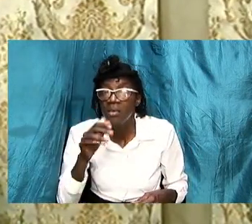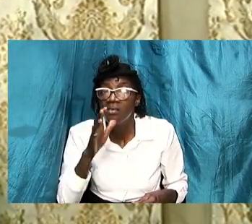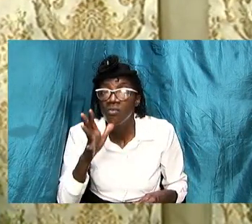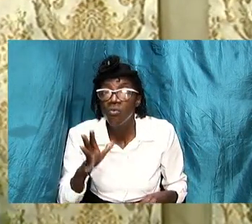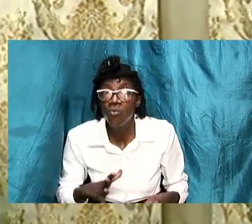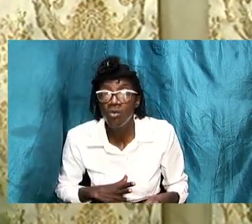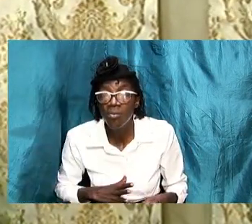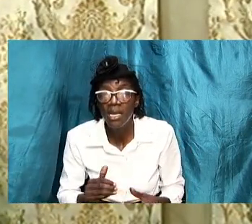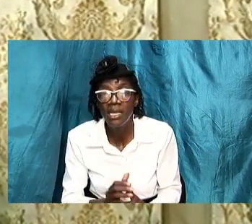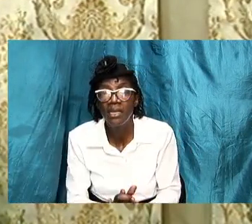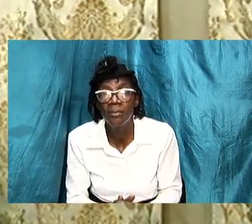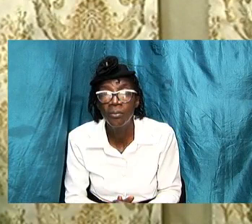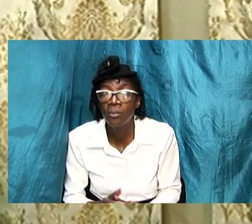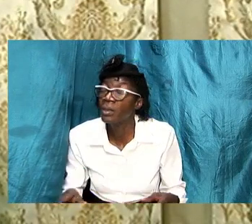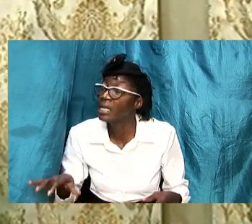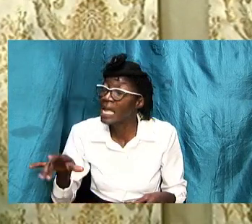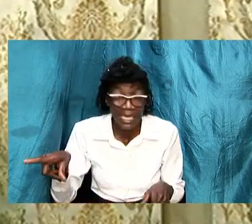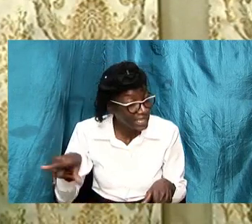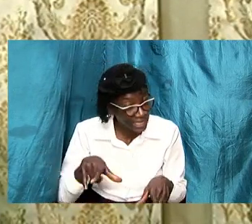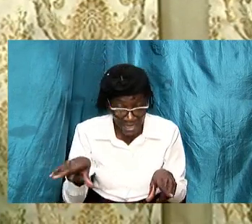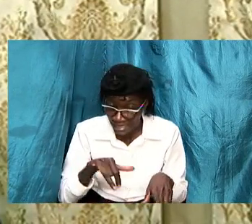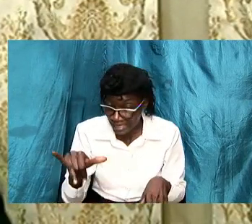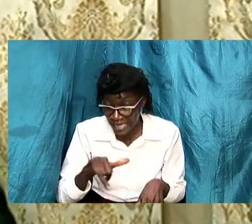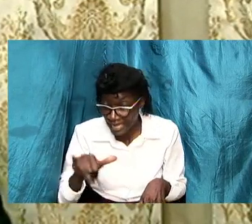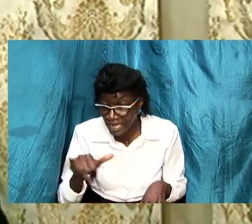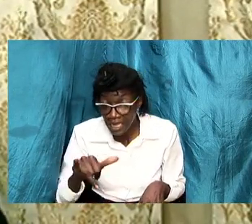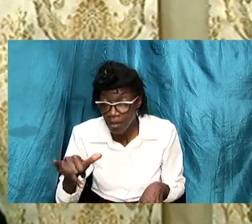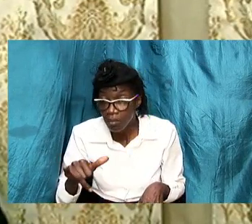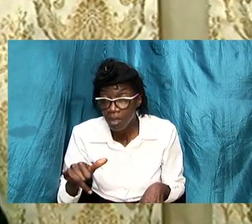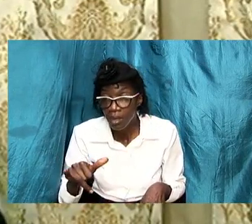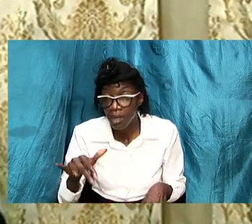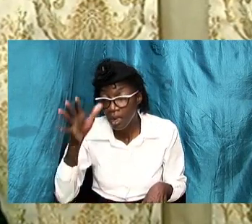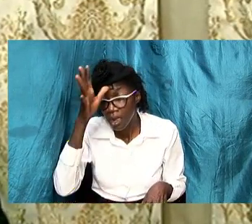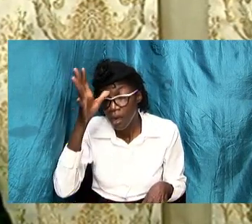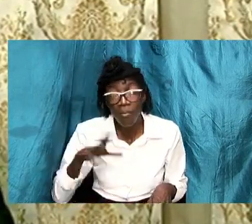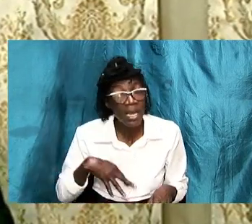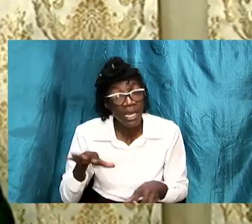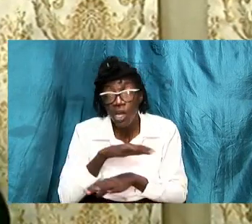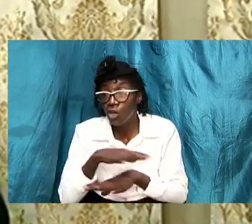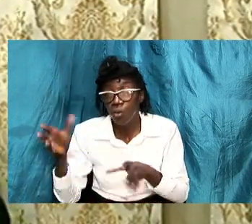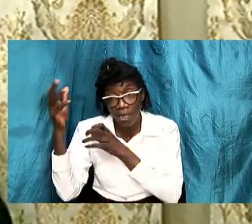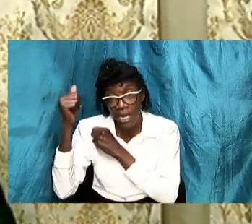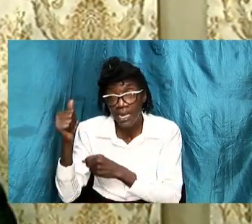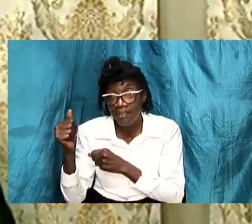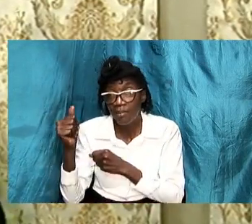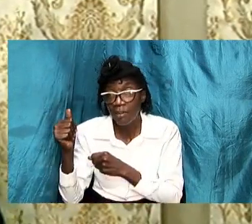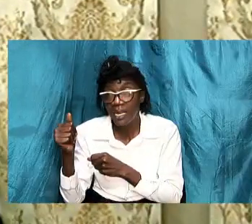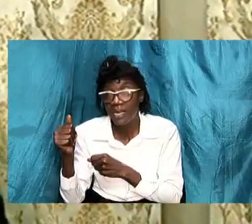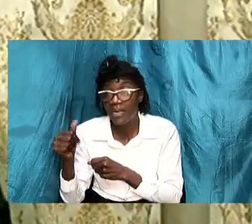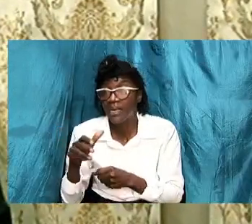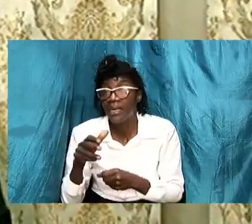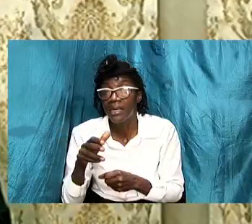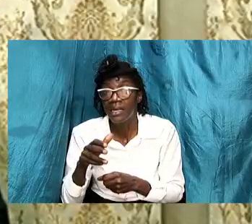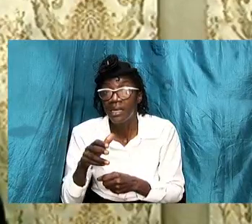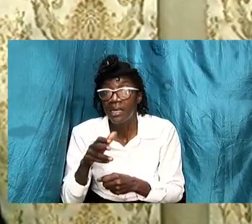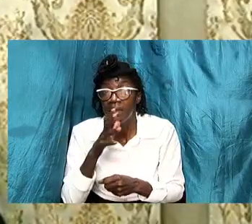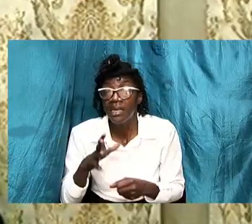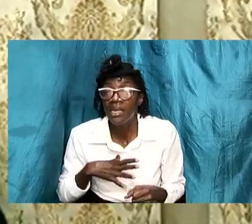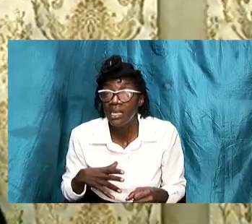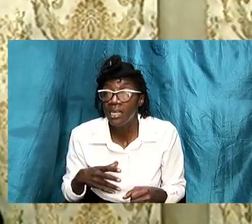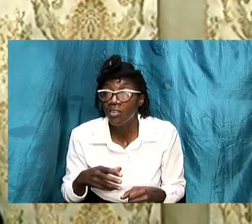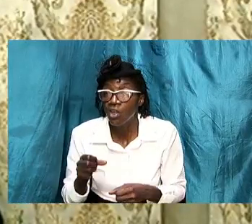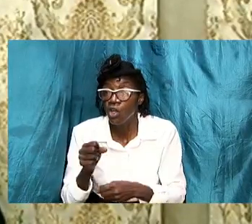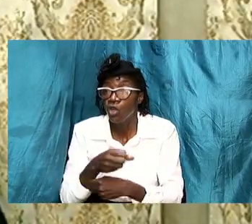and likewise men don't expect your wife to operate and and jump and do the thing that your vision will do for you